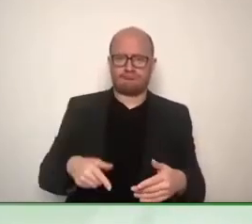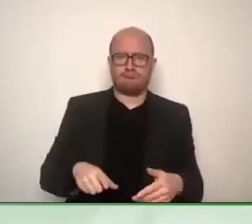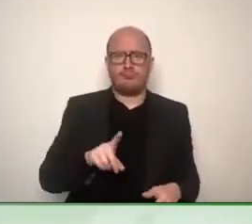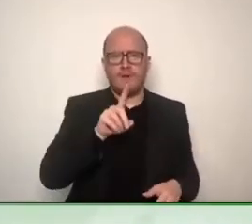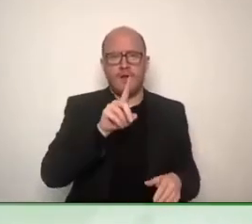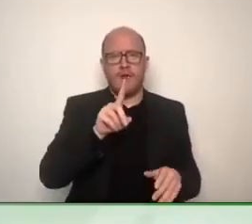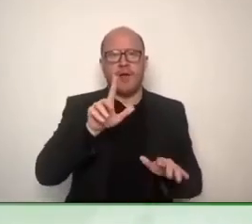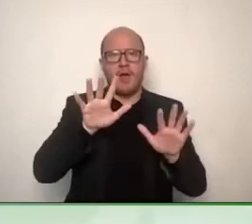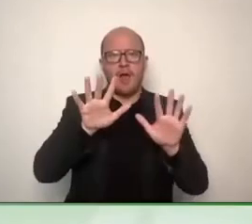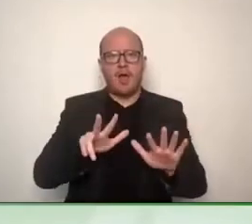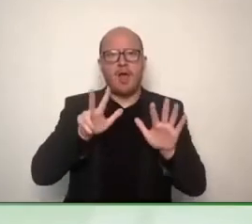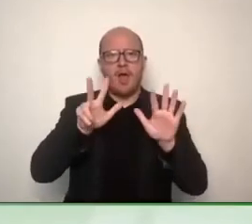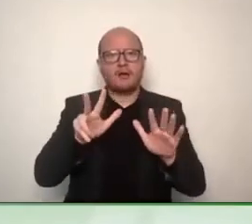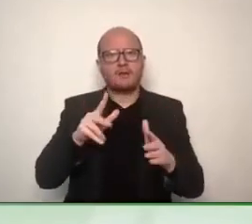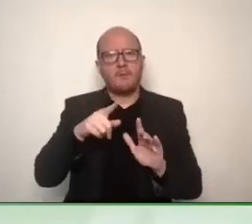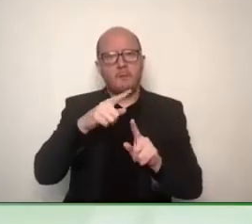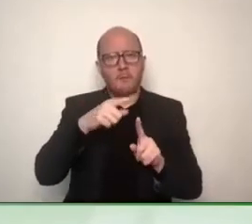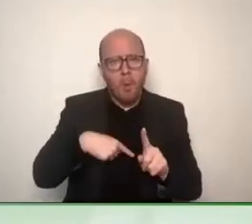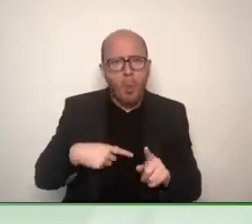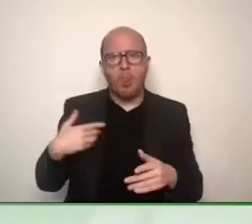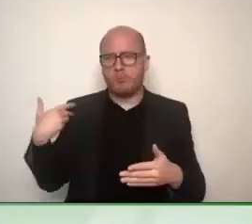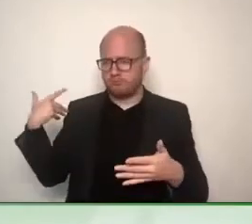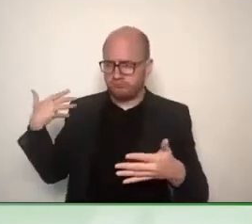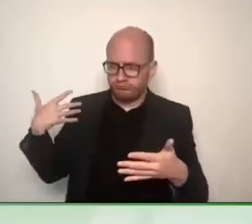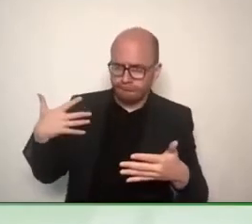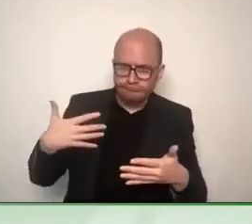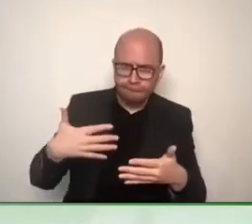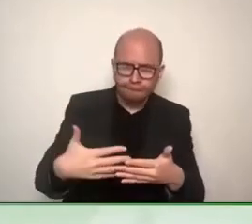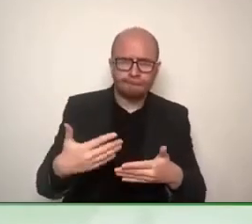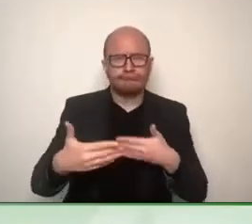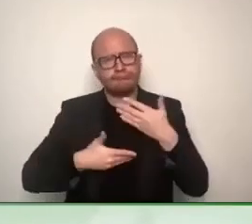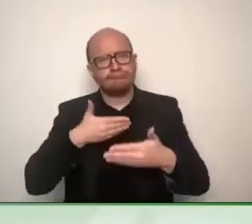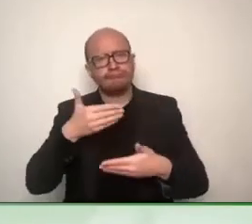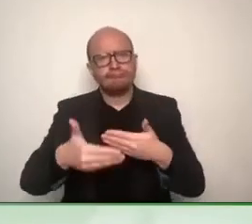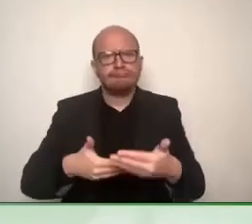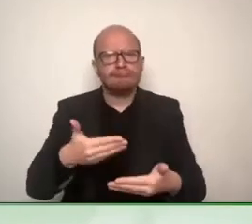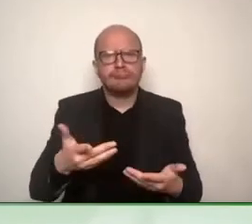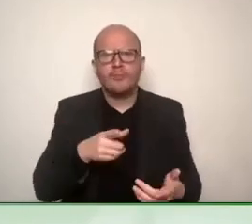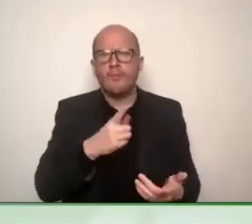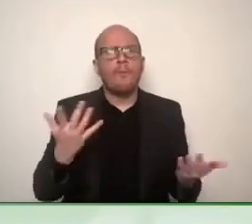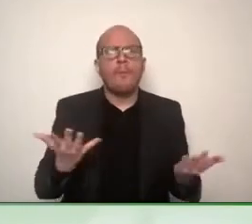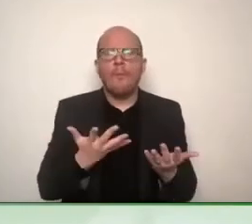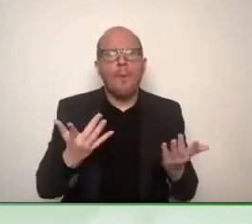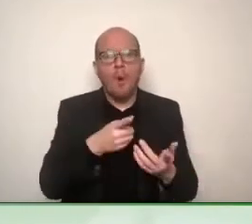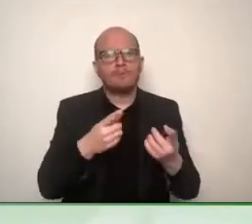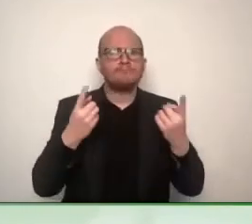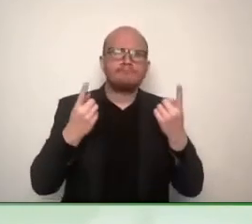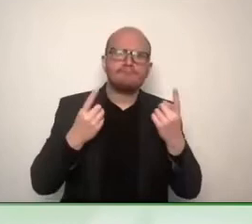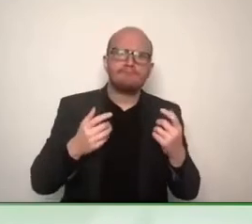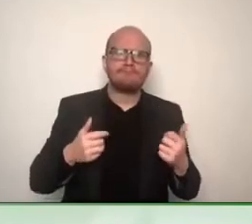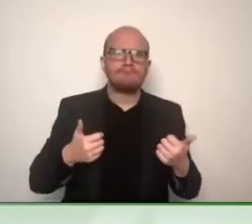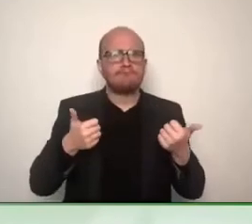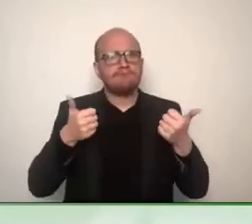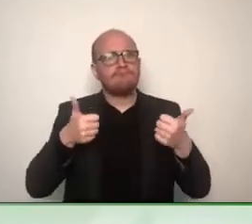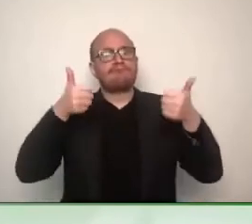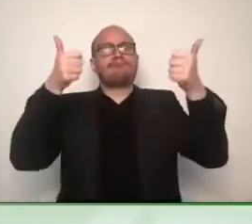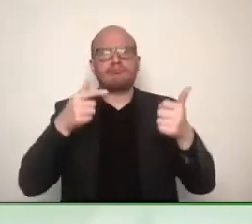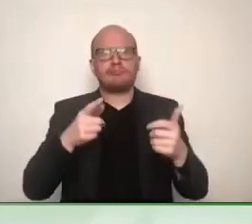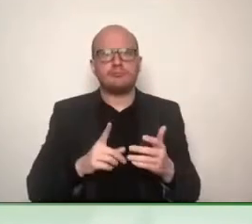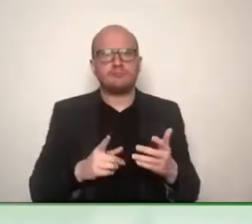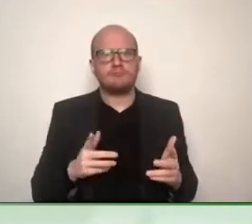consultation. Yeah. Well, we have done a few things. One is that we try to organize international sessions, global sessions